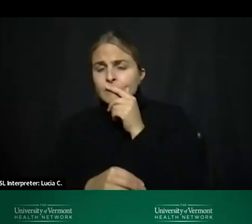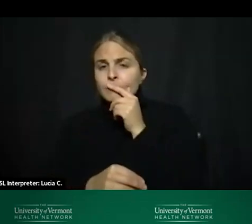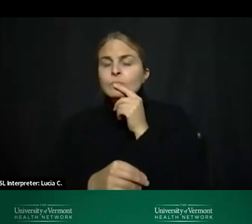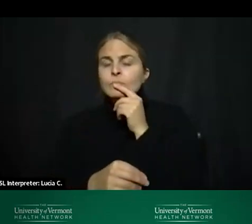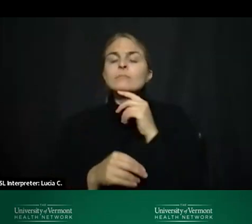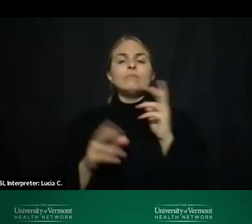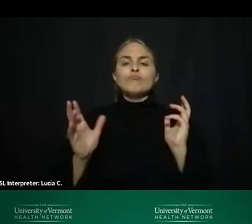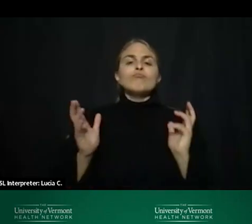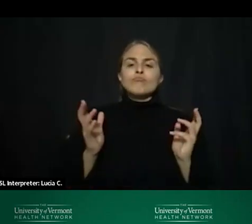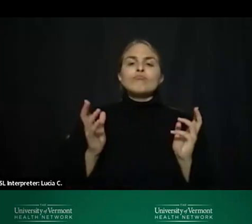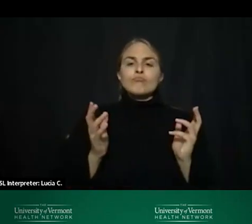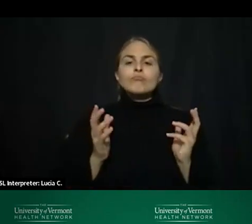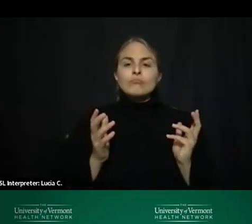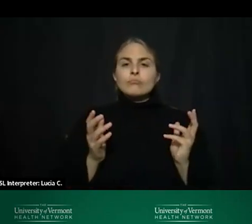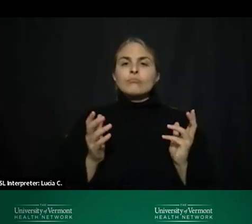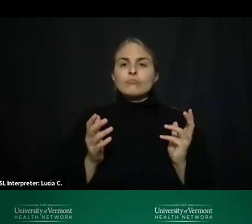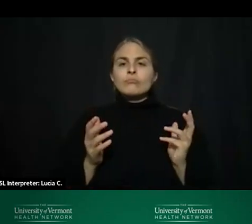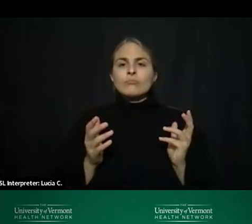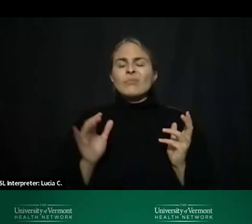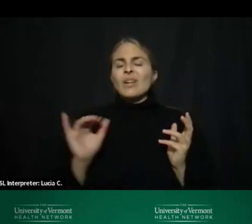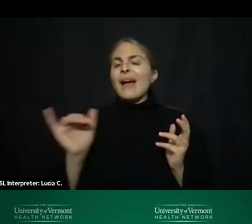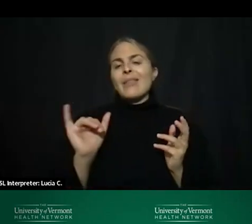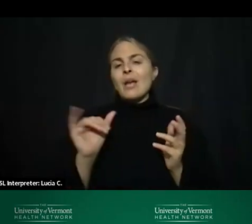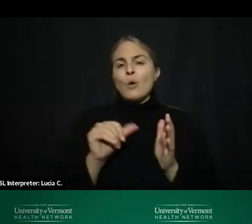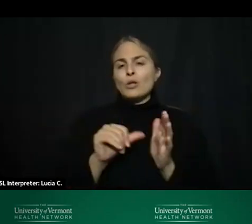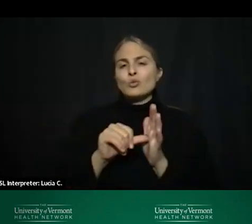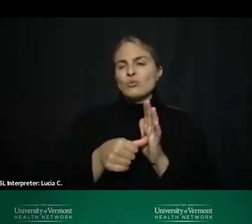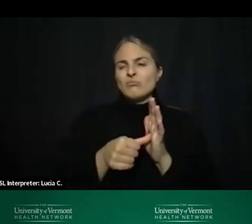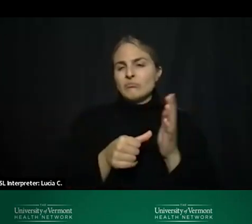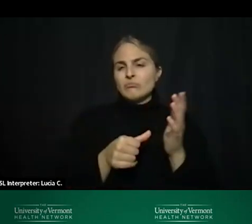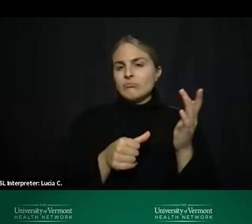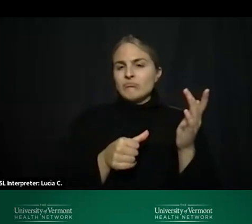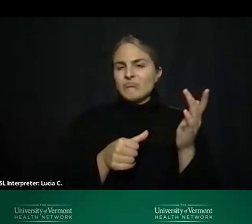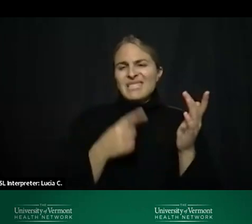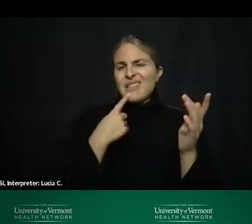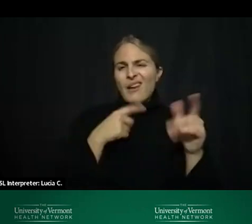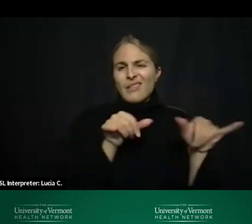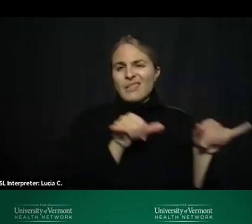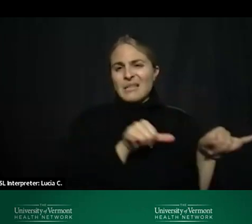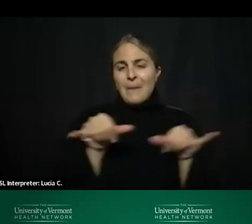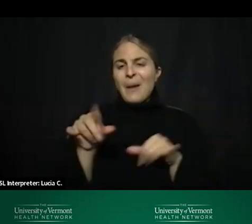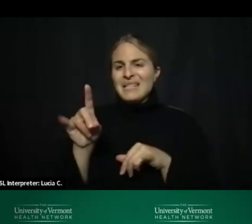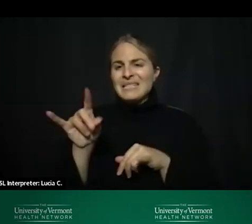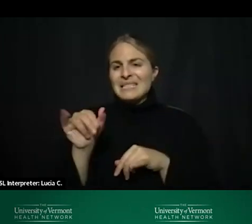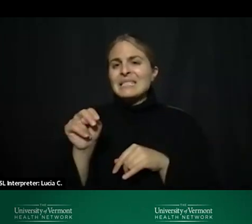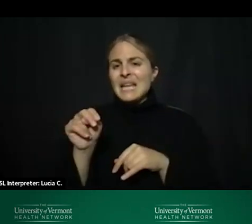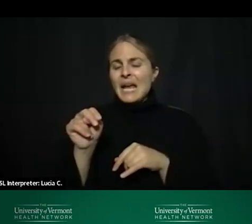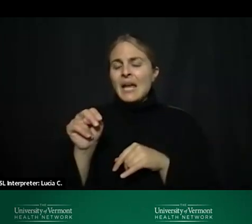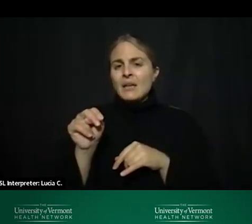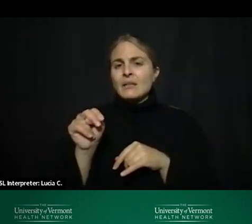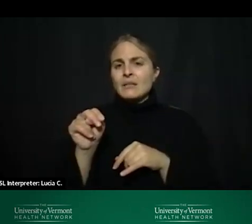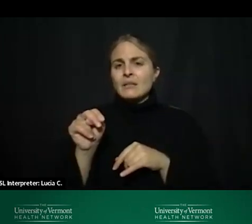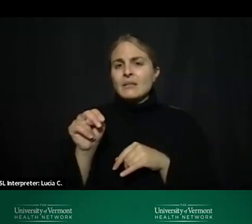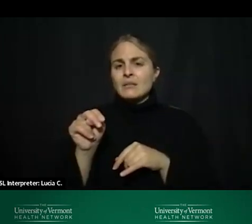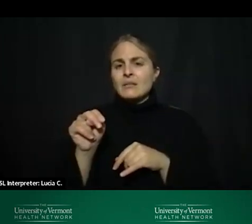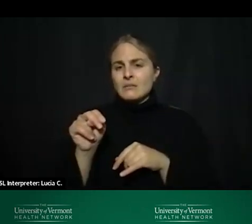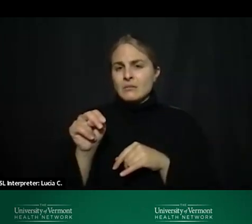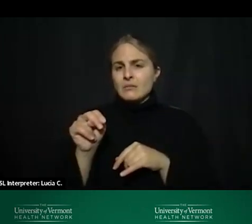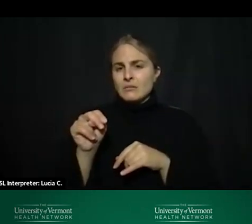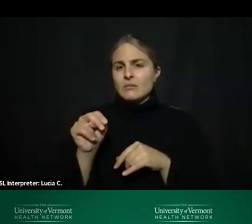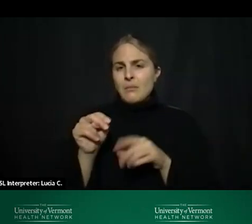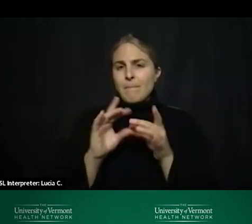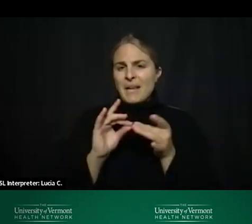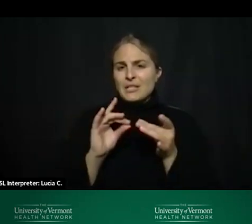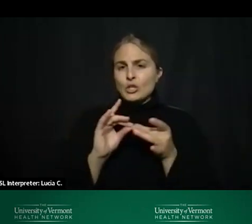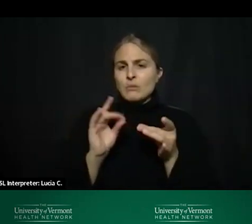just that um and i think that i want to echo sort of the the sentiment that dan told rely uh relayed earlier is